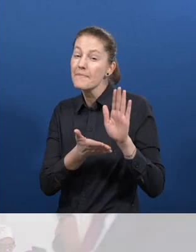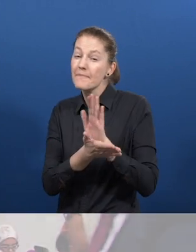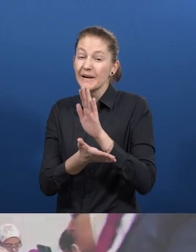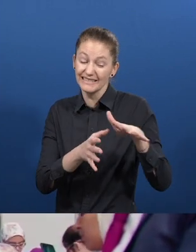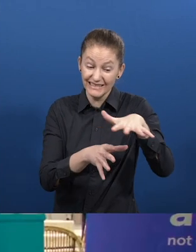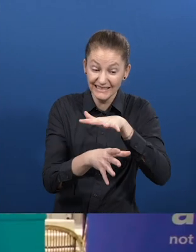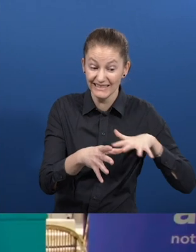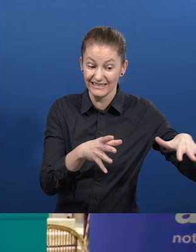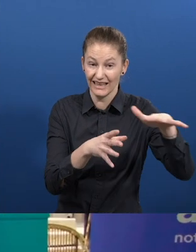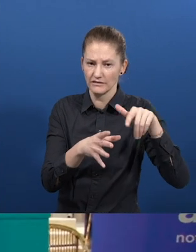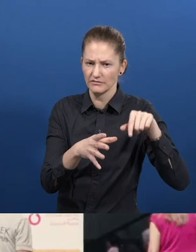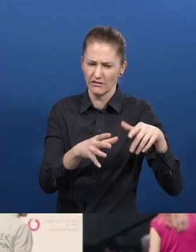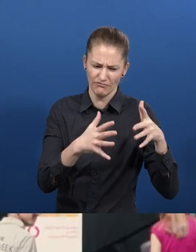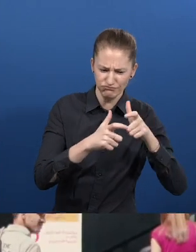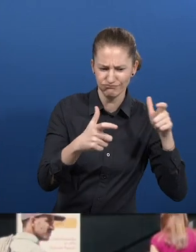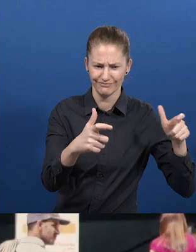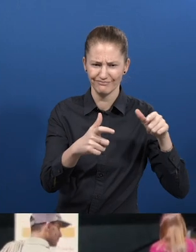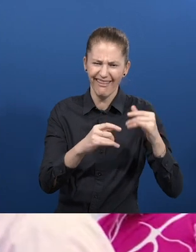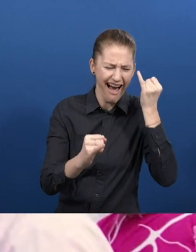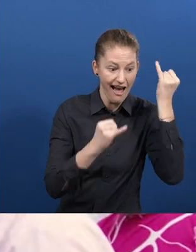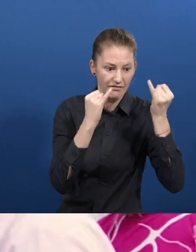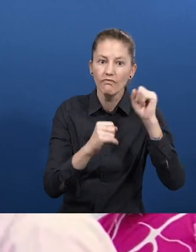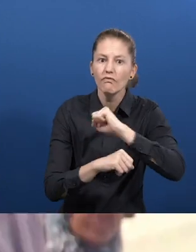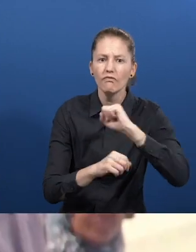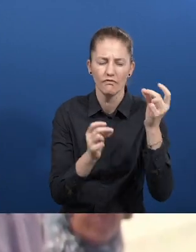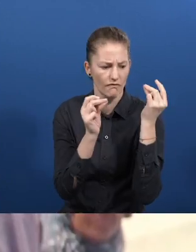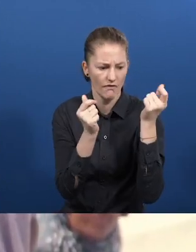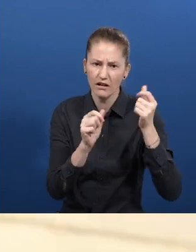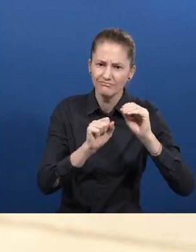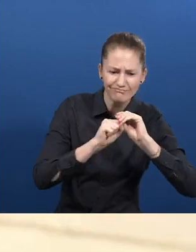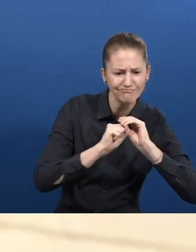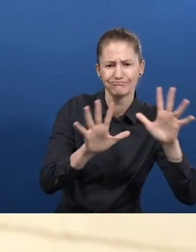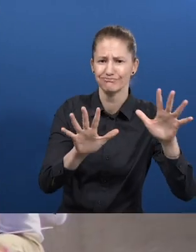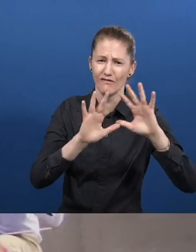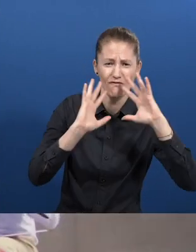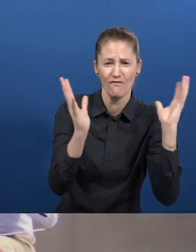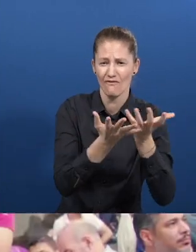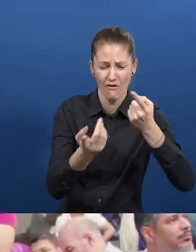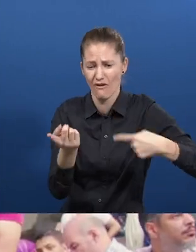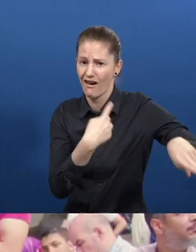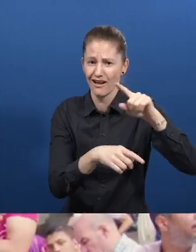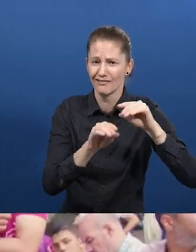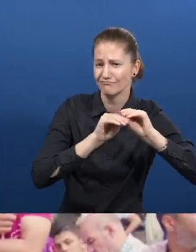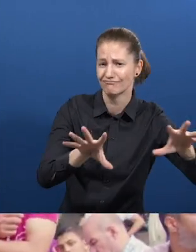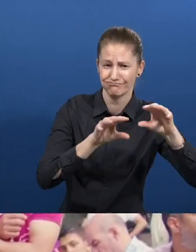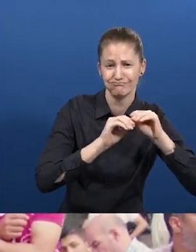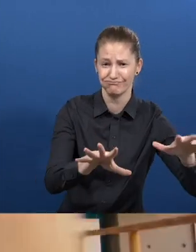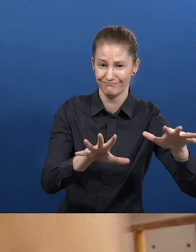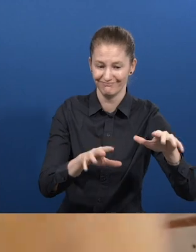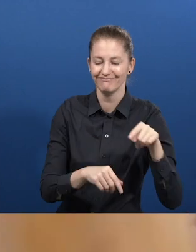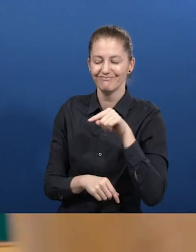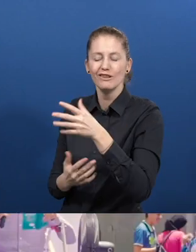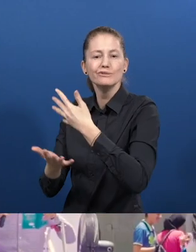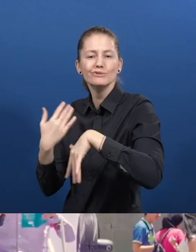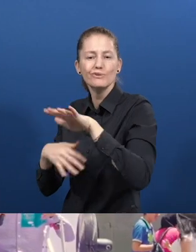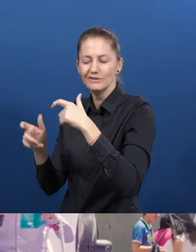While great business ideas tend to go global quickly to serve clients and customers around the world, important social innovations